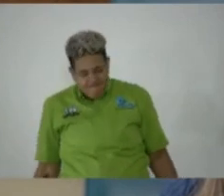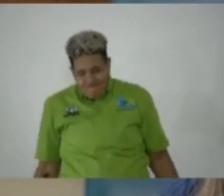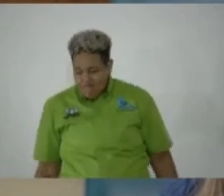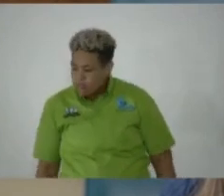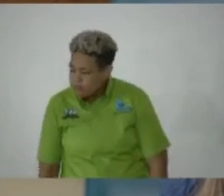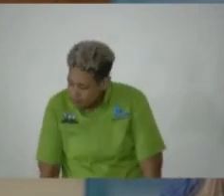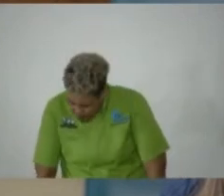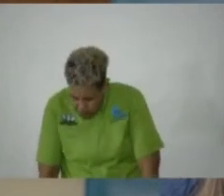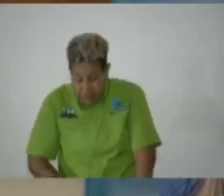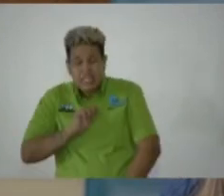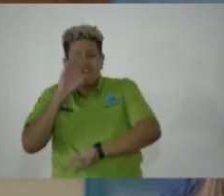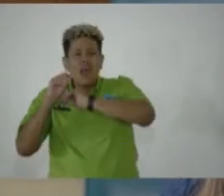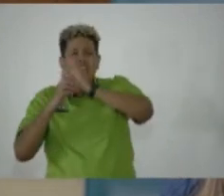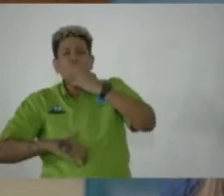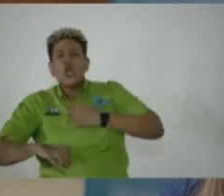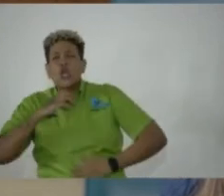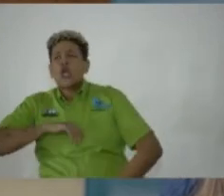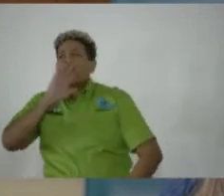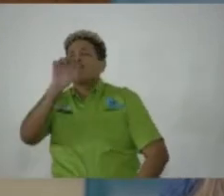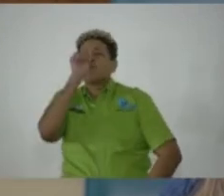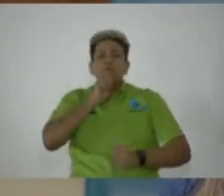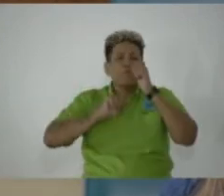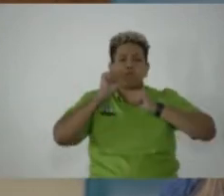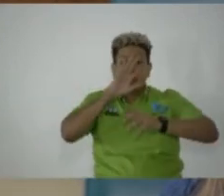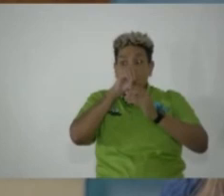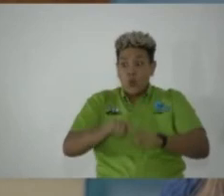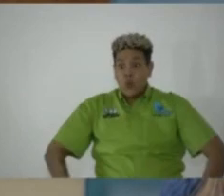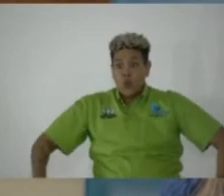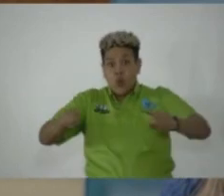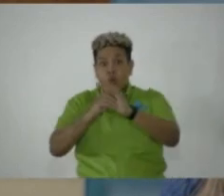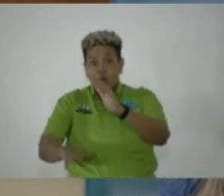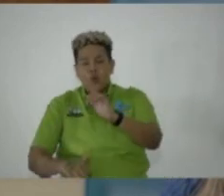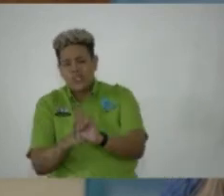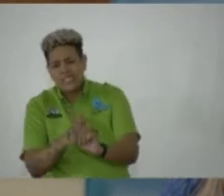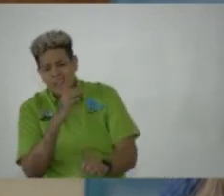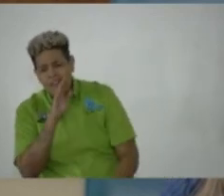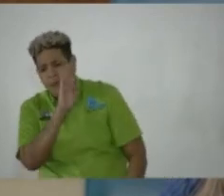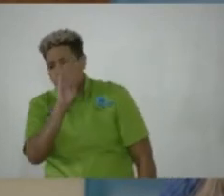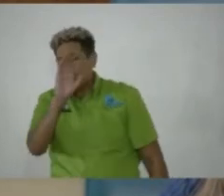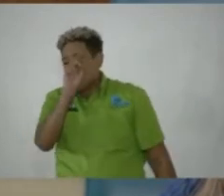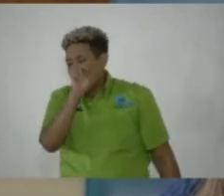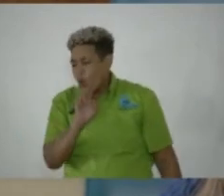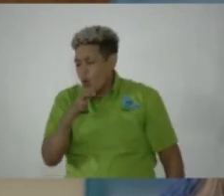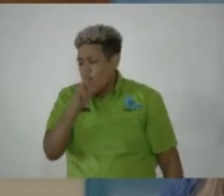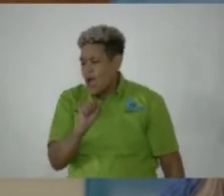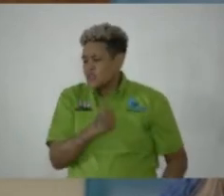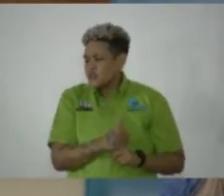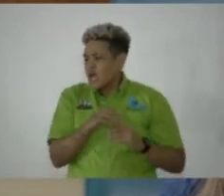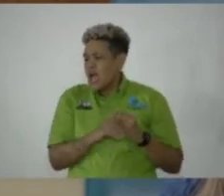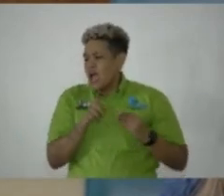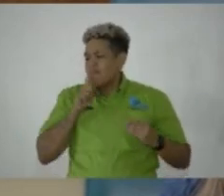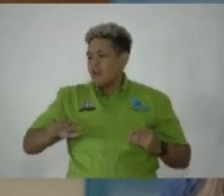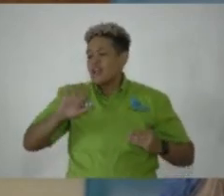I would crave your indulgence and include those students, Madam Speaker, of B.B. Koch High School for